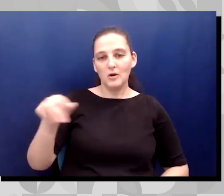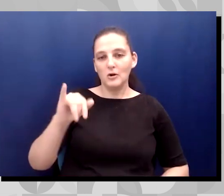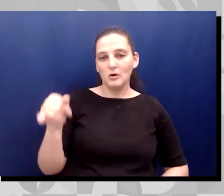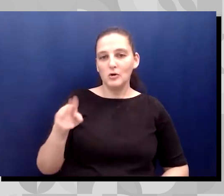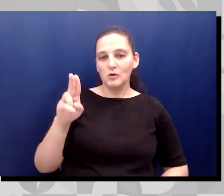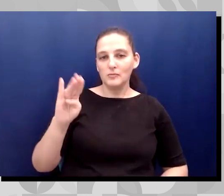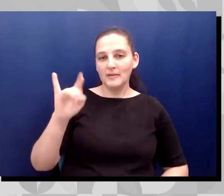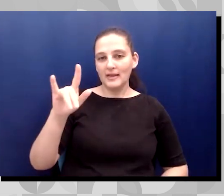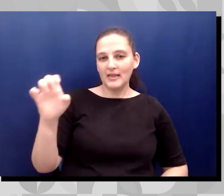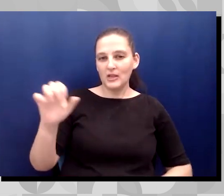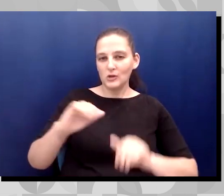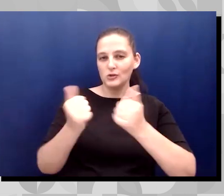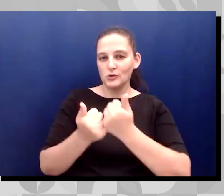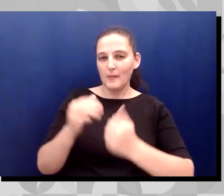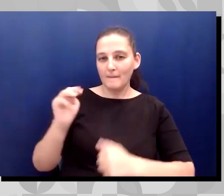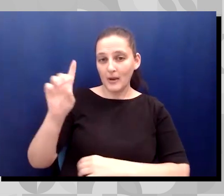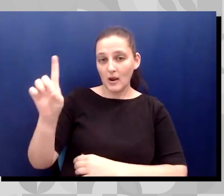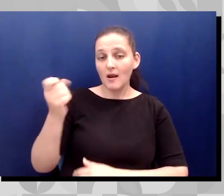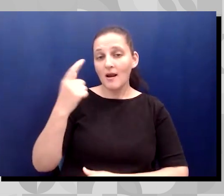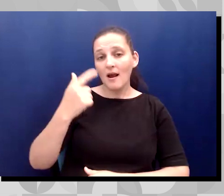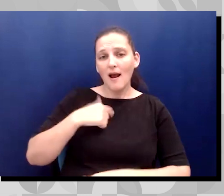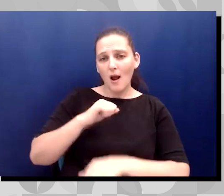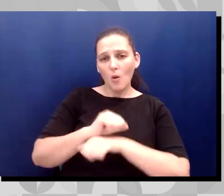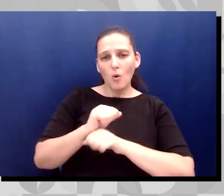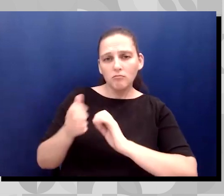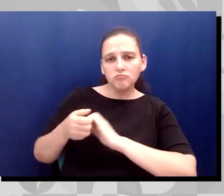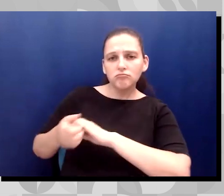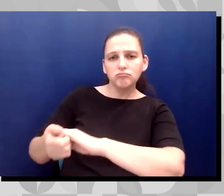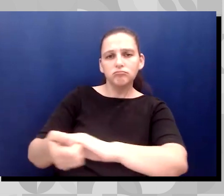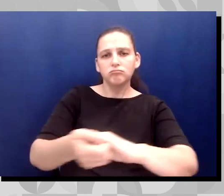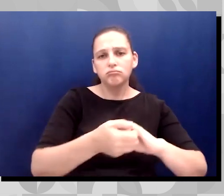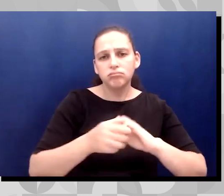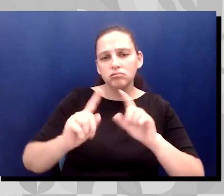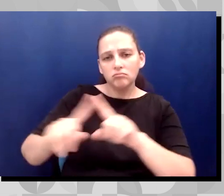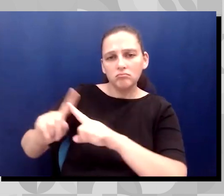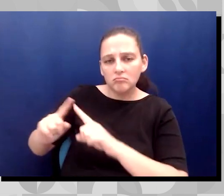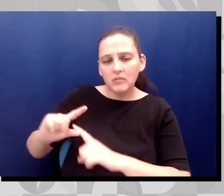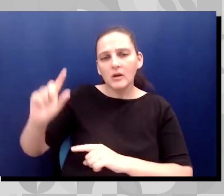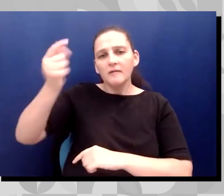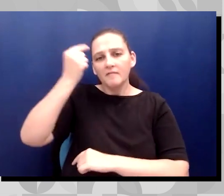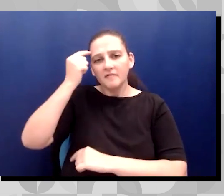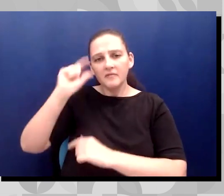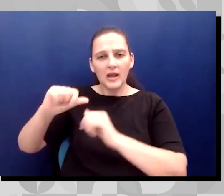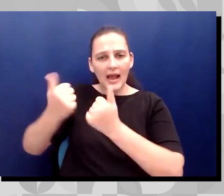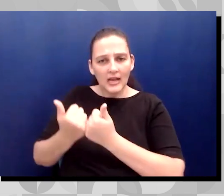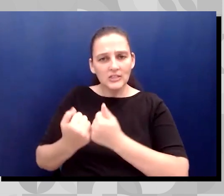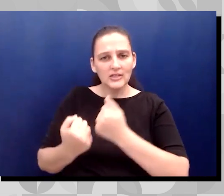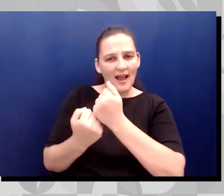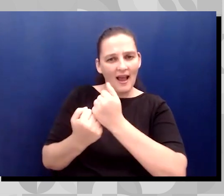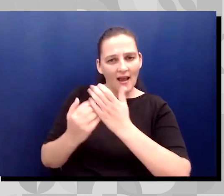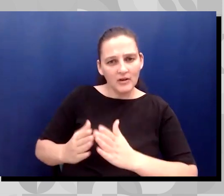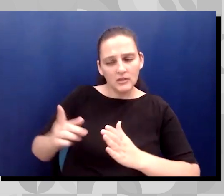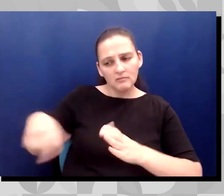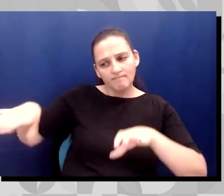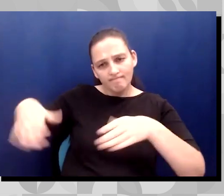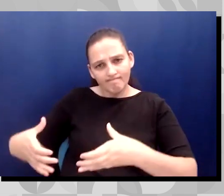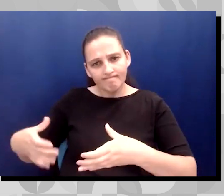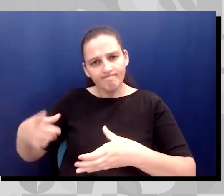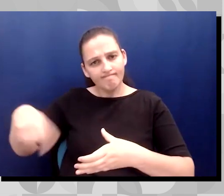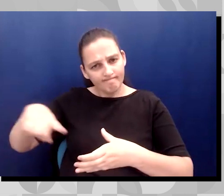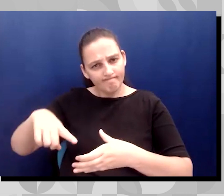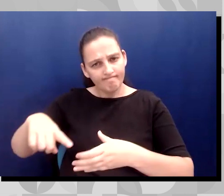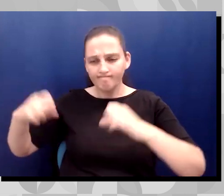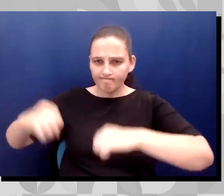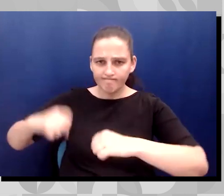coalition of partners, government agencies, and advocates who believe that the Hispanic community should have increased